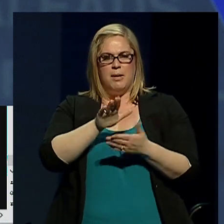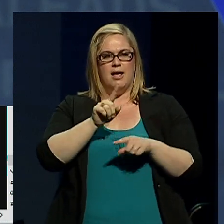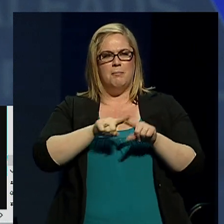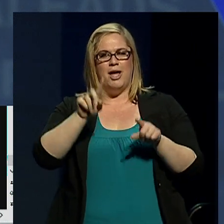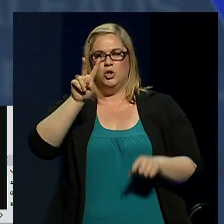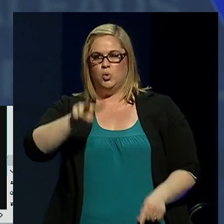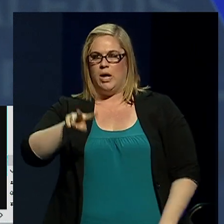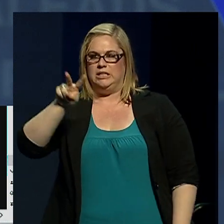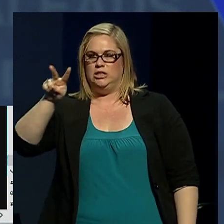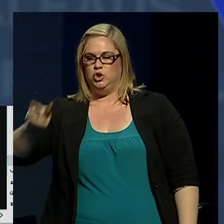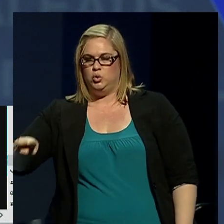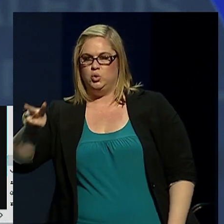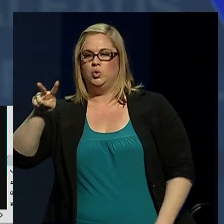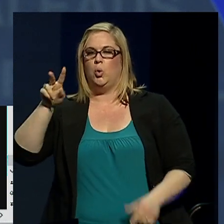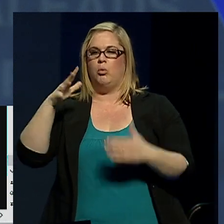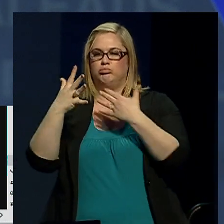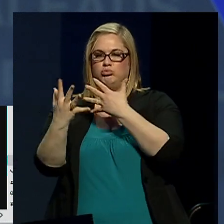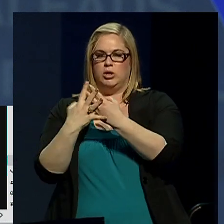prisons.